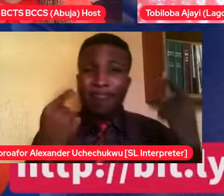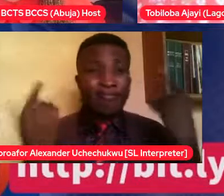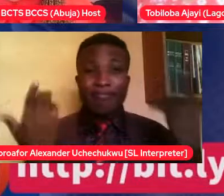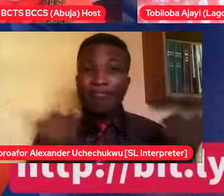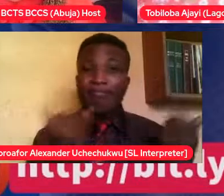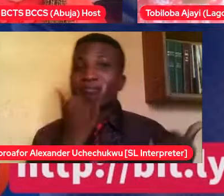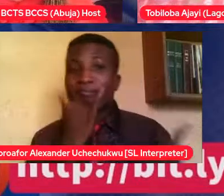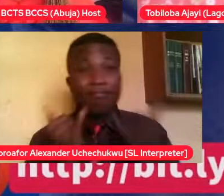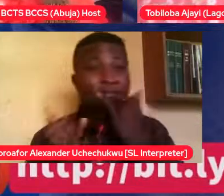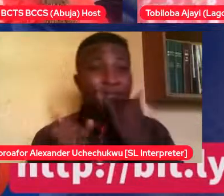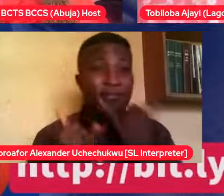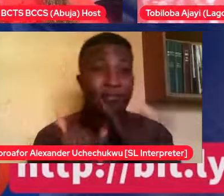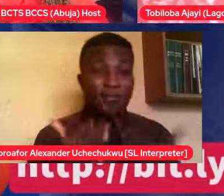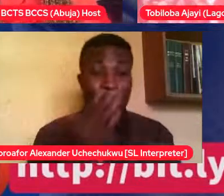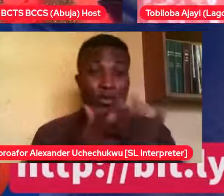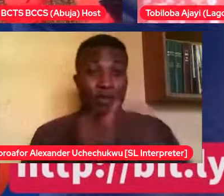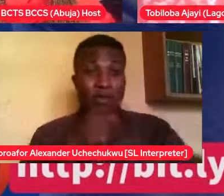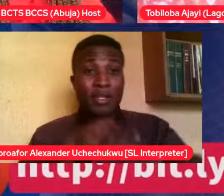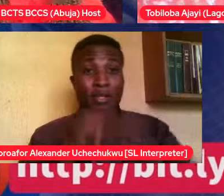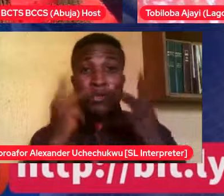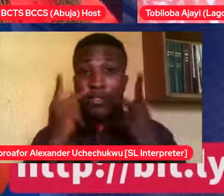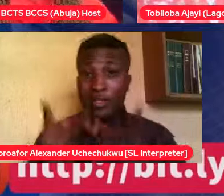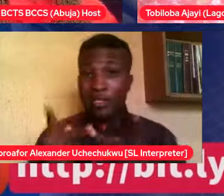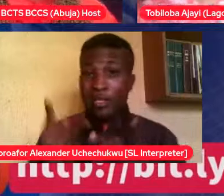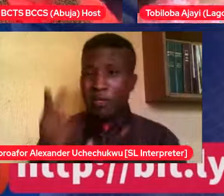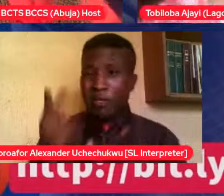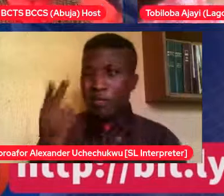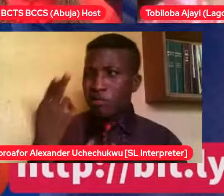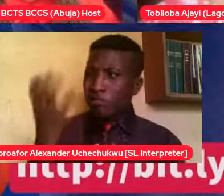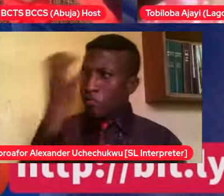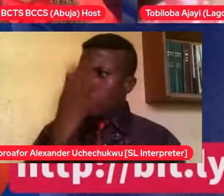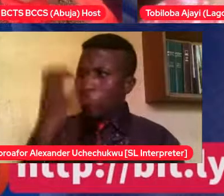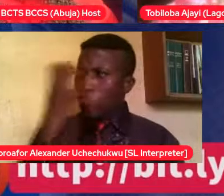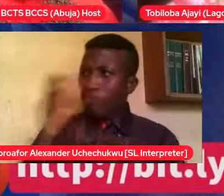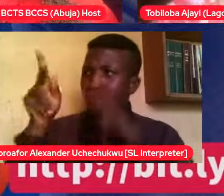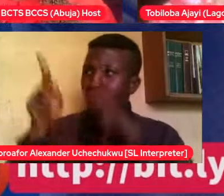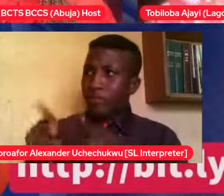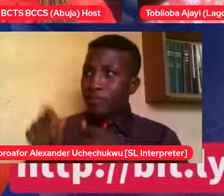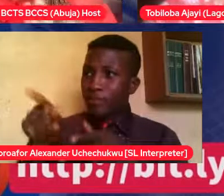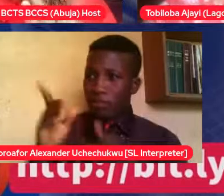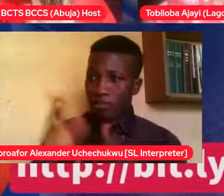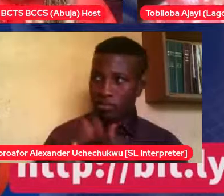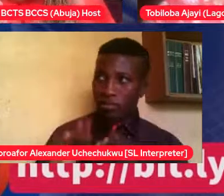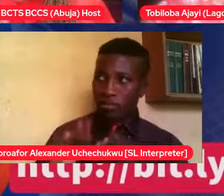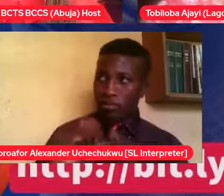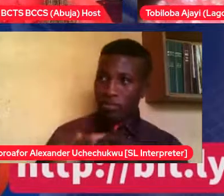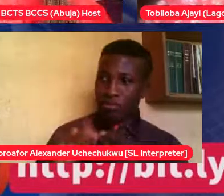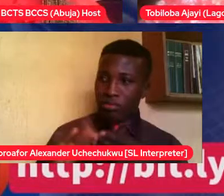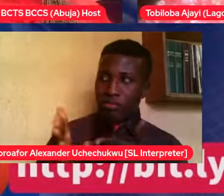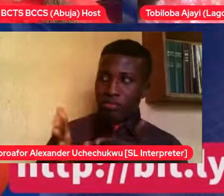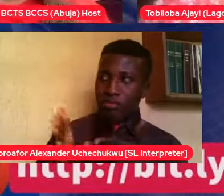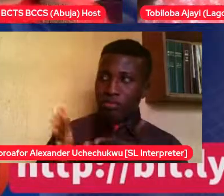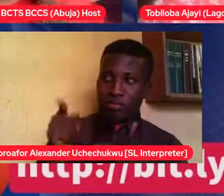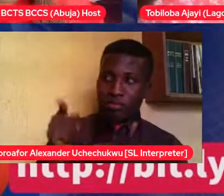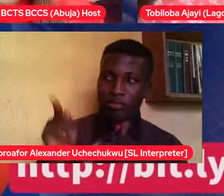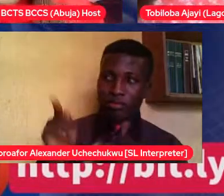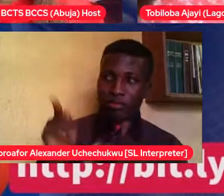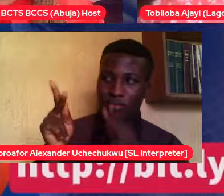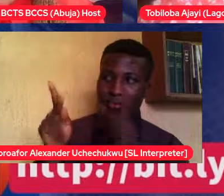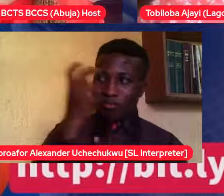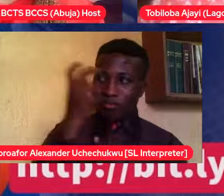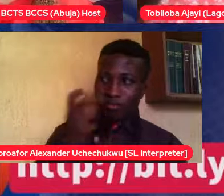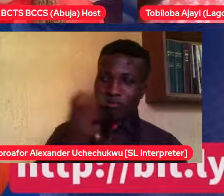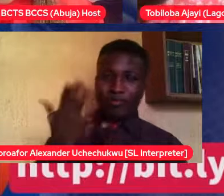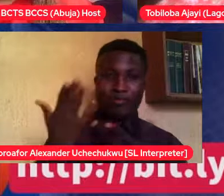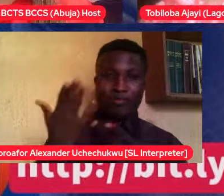most, some individuals with, who have cognitive challenges, are supposed to say it in their mind. They will say it out. It is the truth.